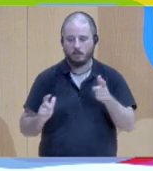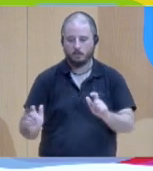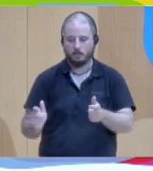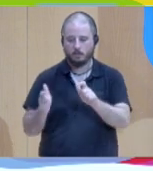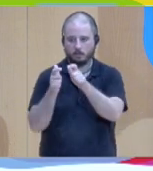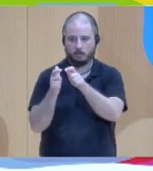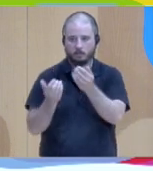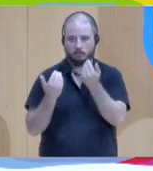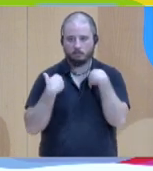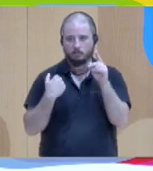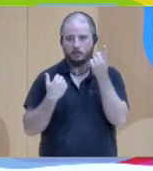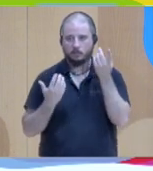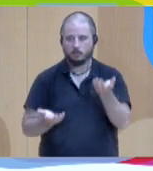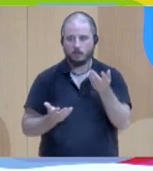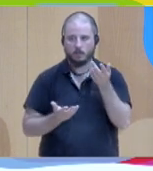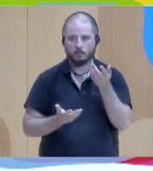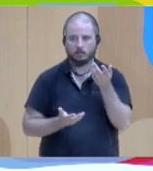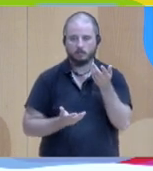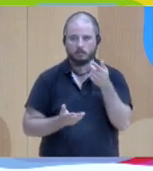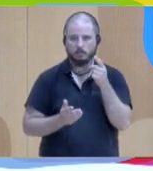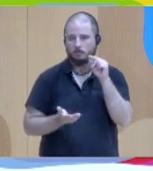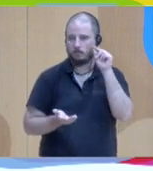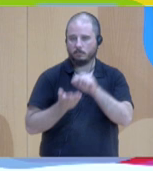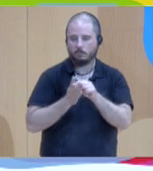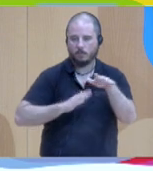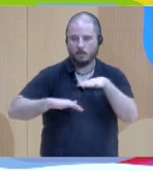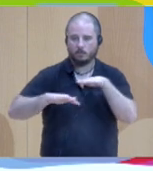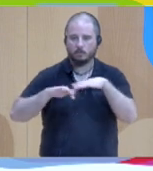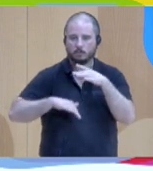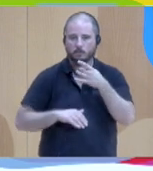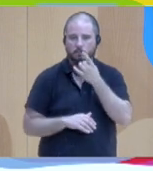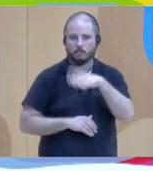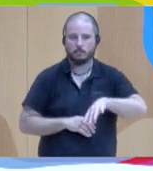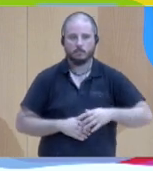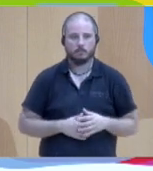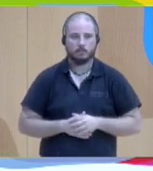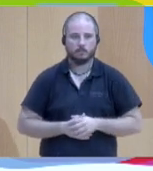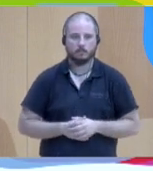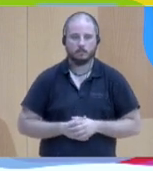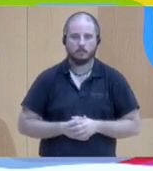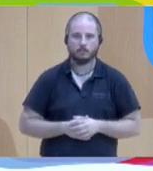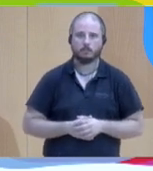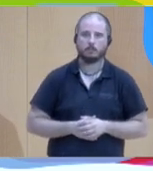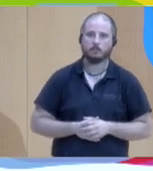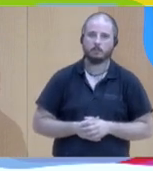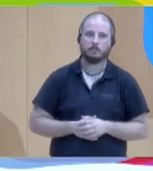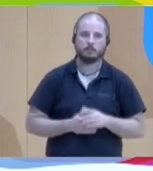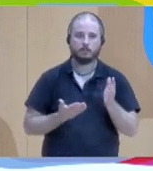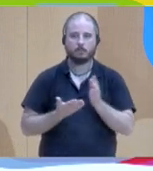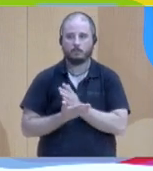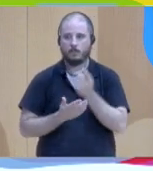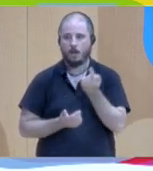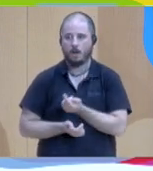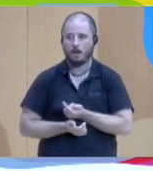act immediately in at the bottom of the pyramid and then at the top you have when the case is